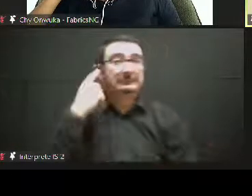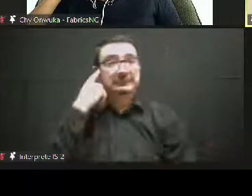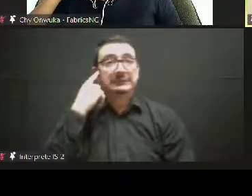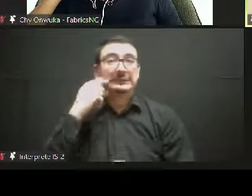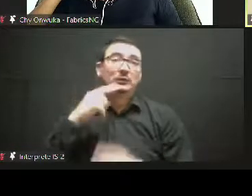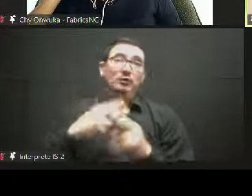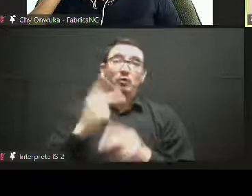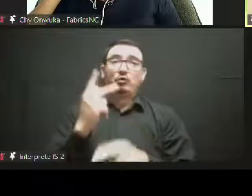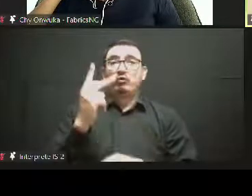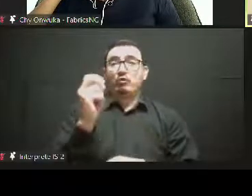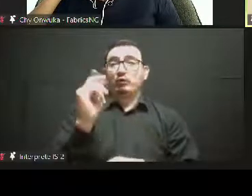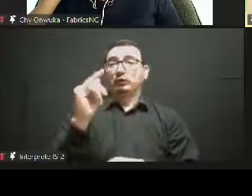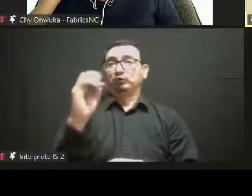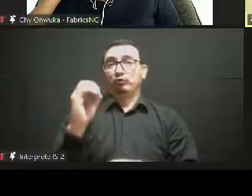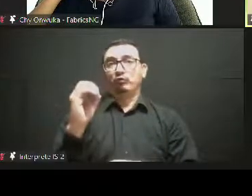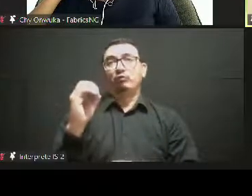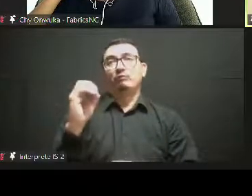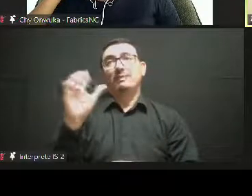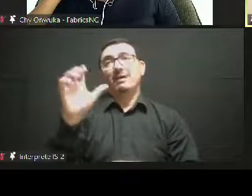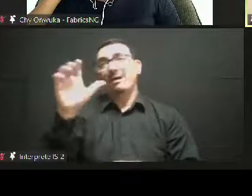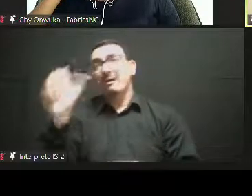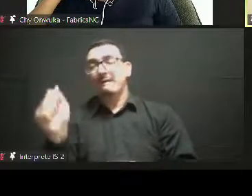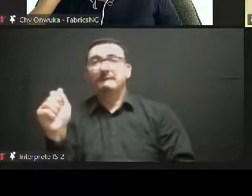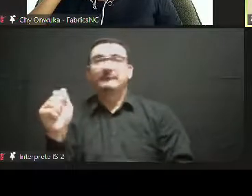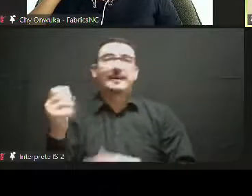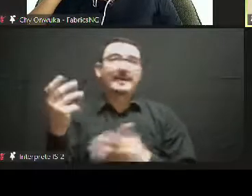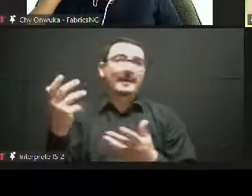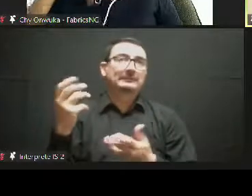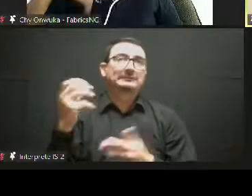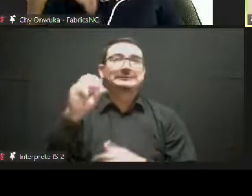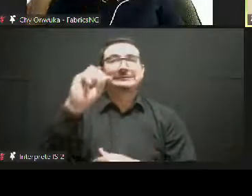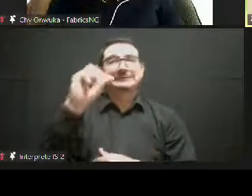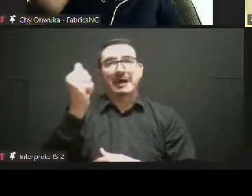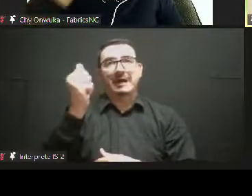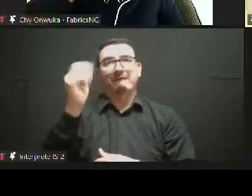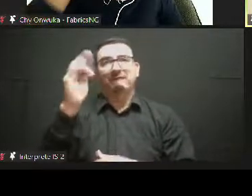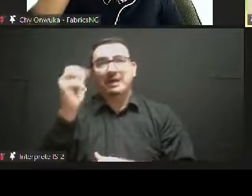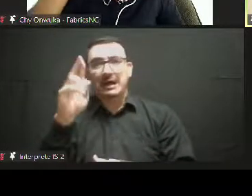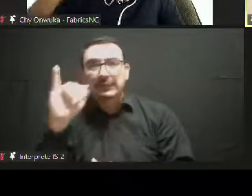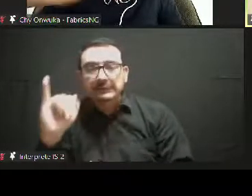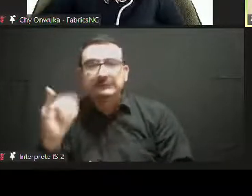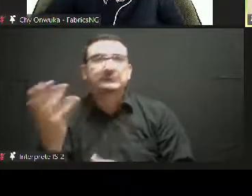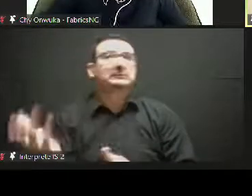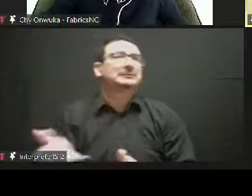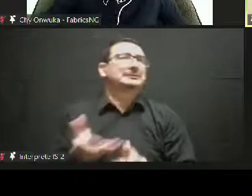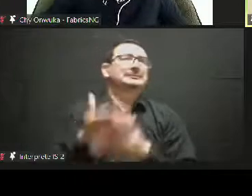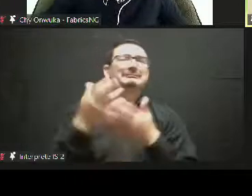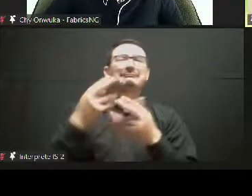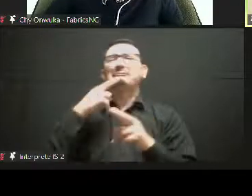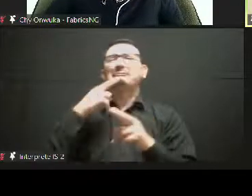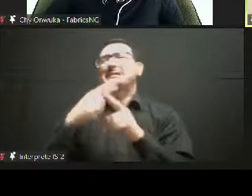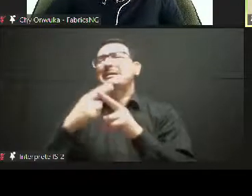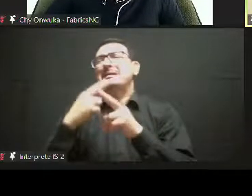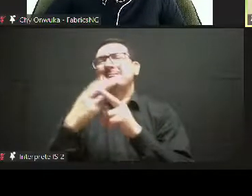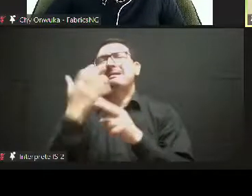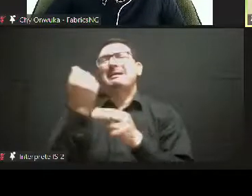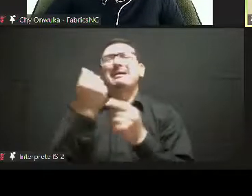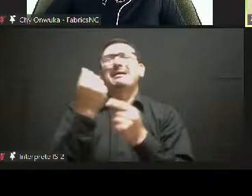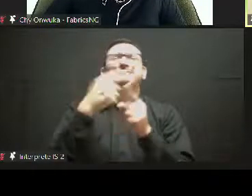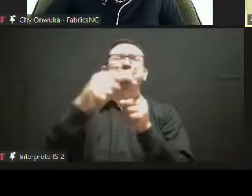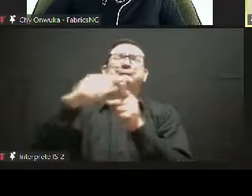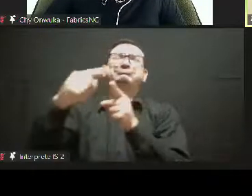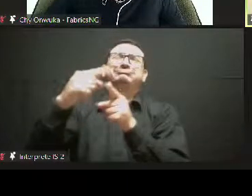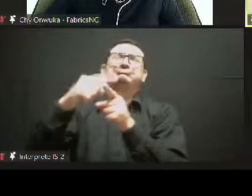whatever reading we assign to this renaissance, is driven by individuals who are mostly obscure from